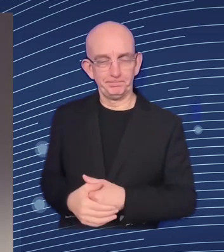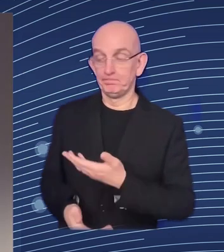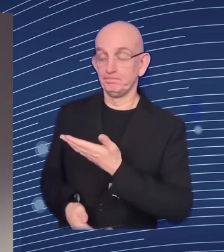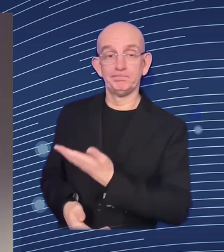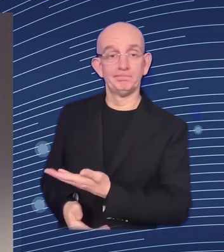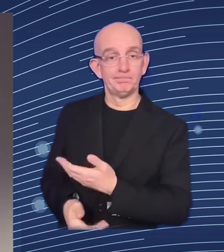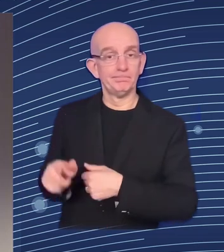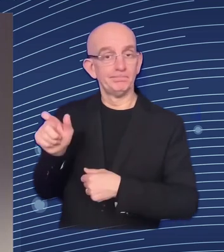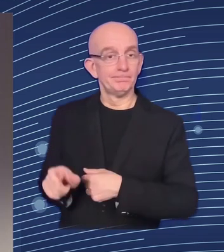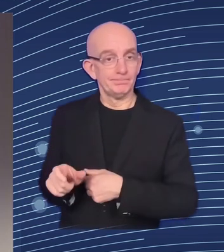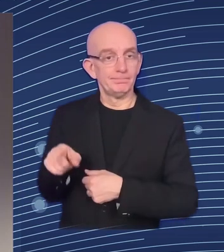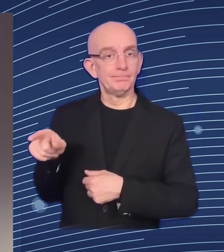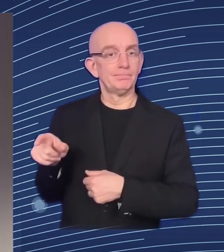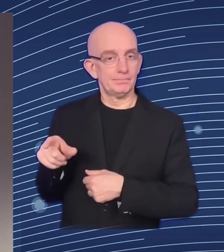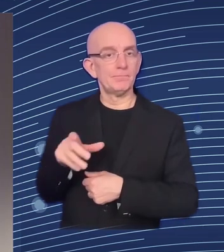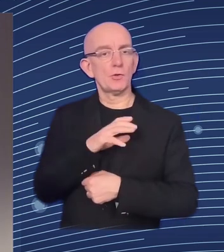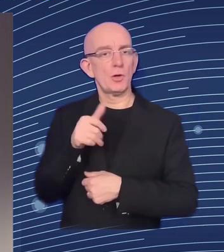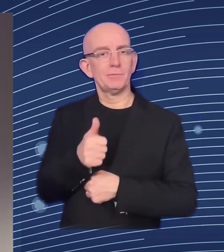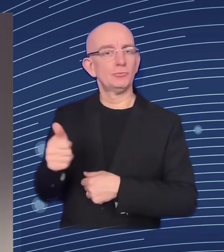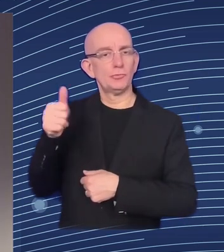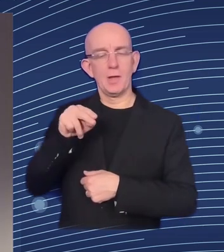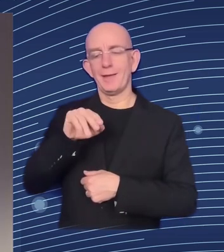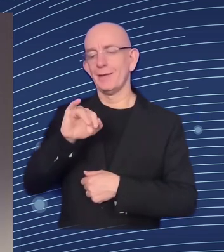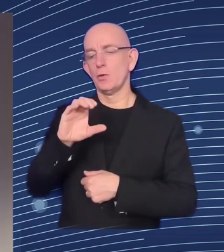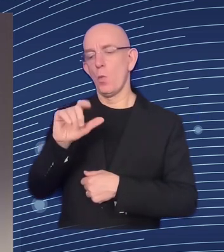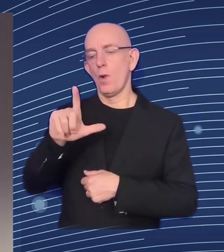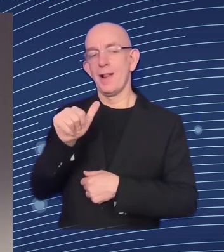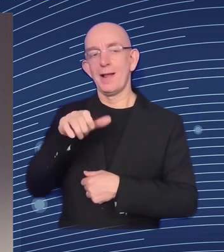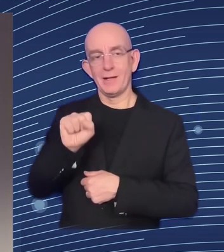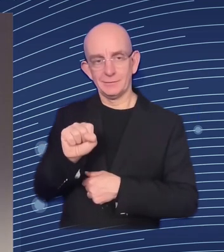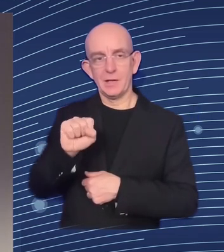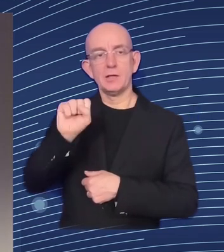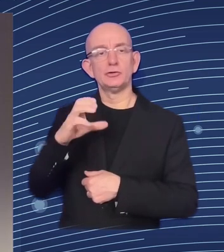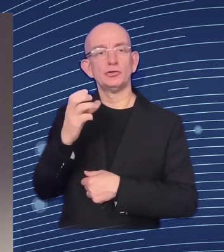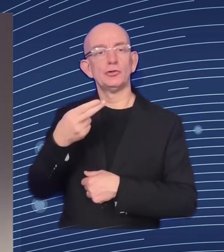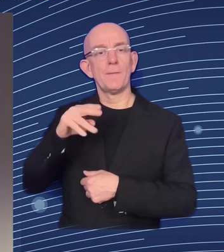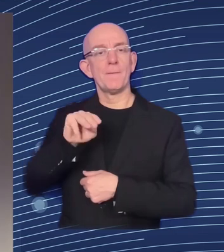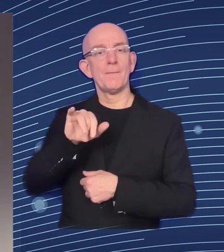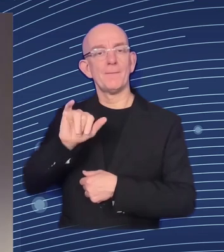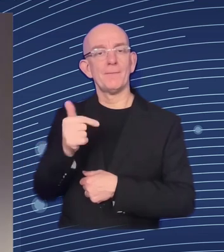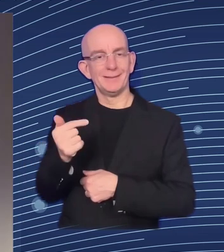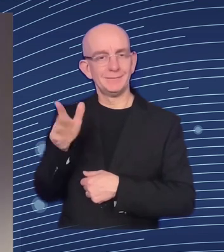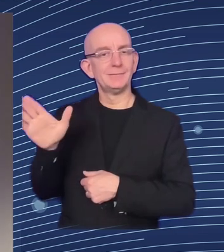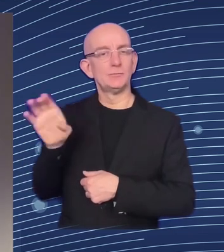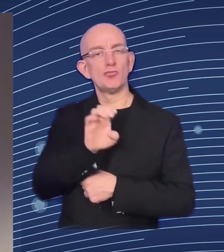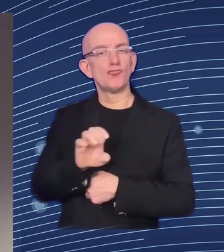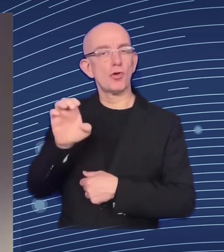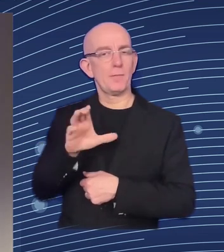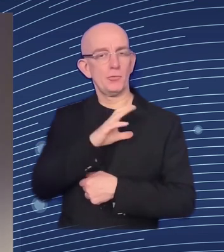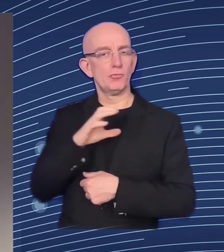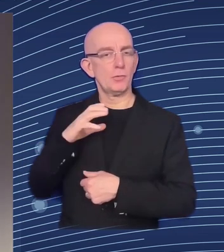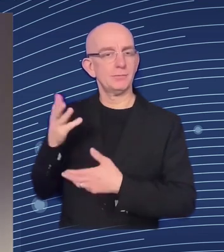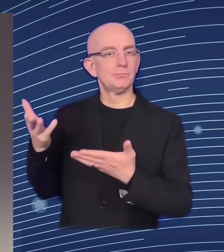european commissioner for jobs and social rights thank you very much for coming we also online have um irina